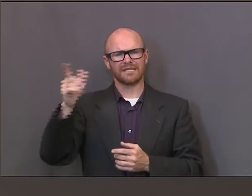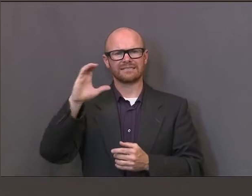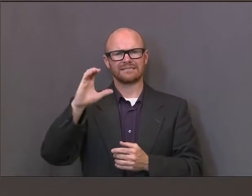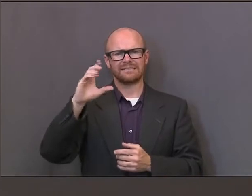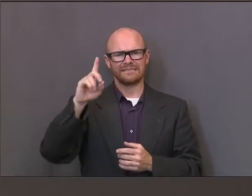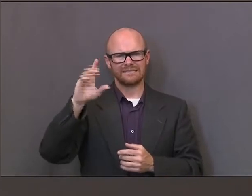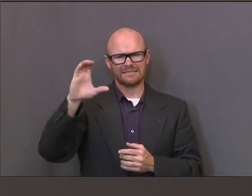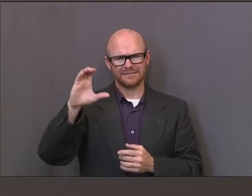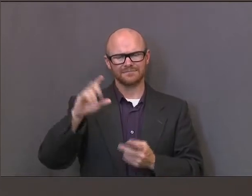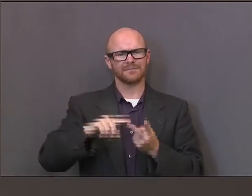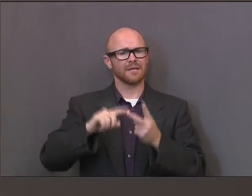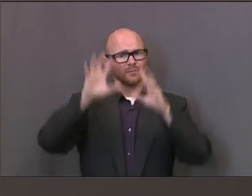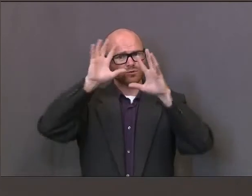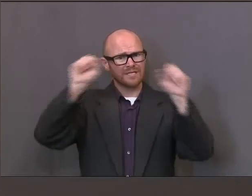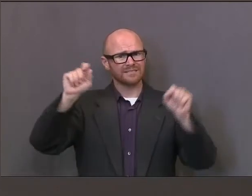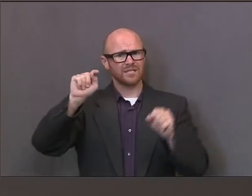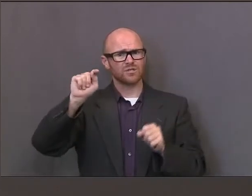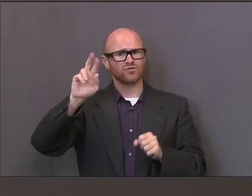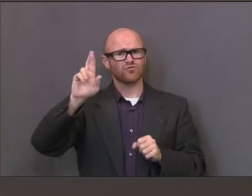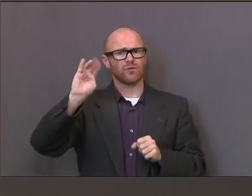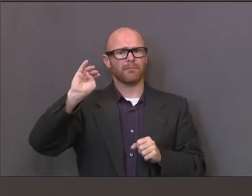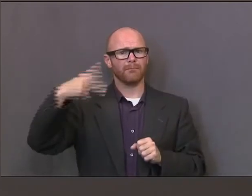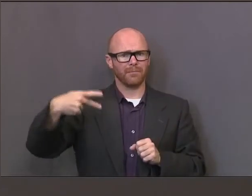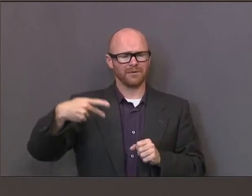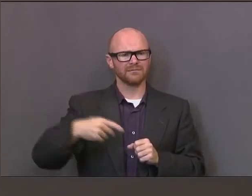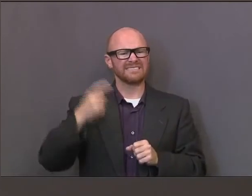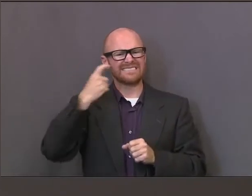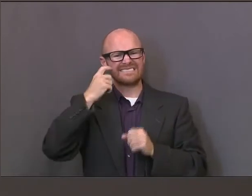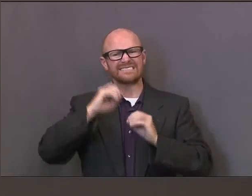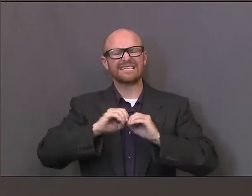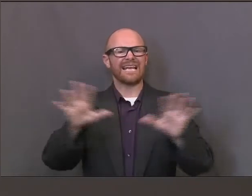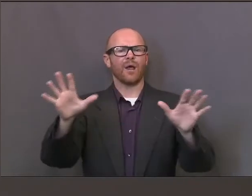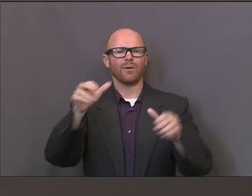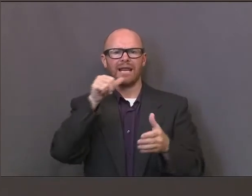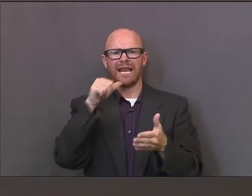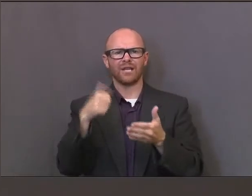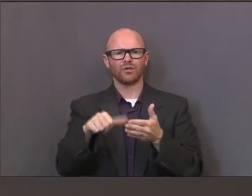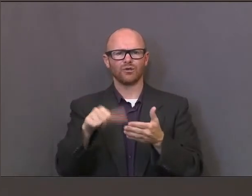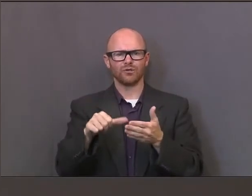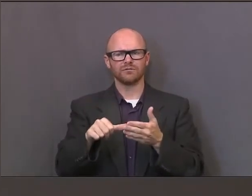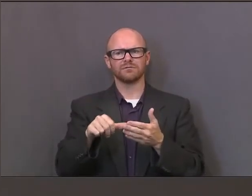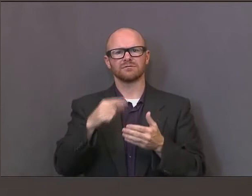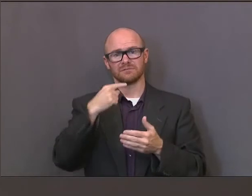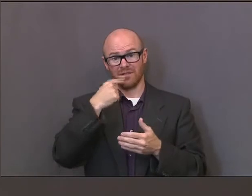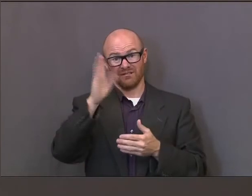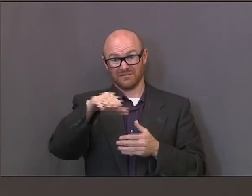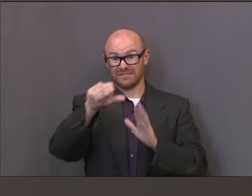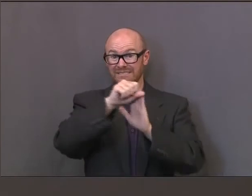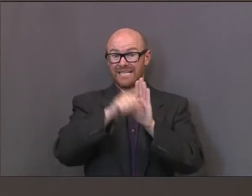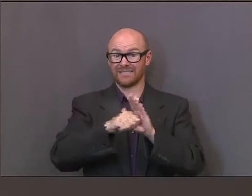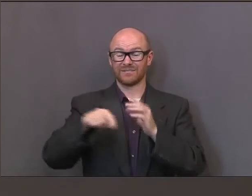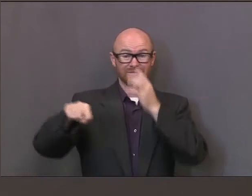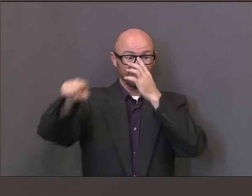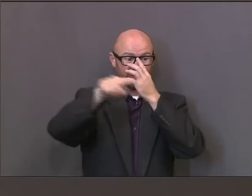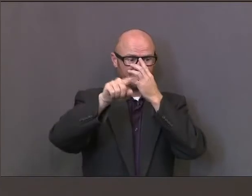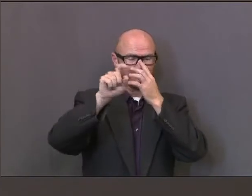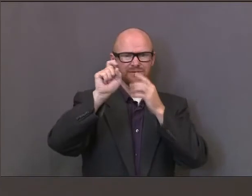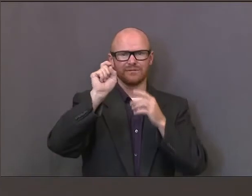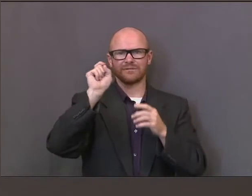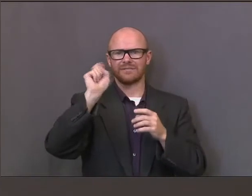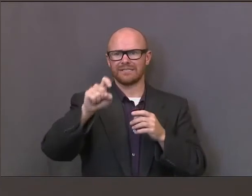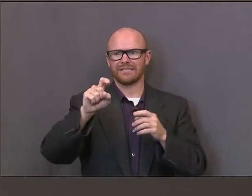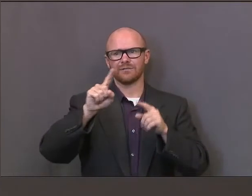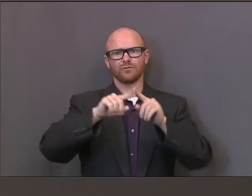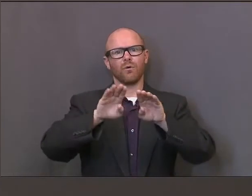administration sent out a letter recently calling for states to be prepared to open COVID-19 vaccine